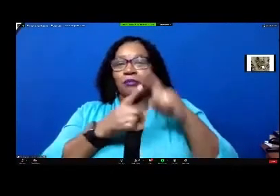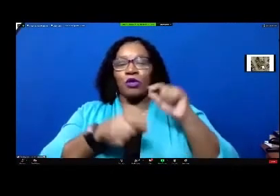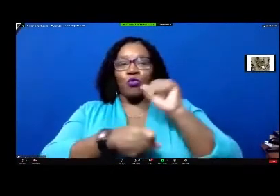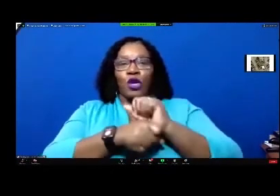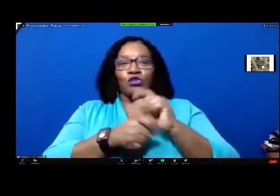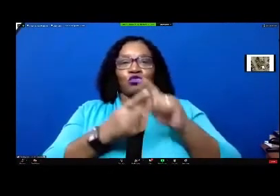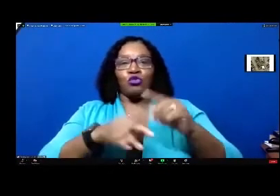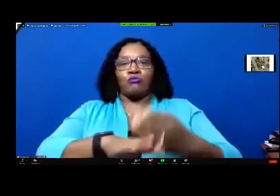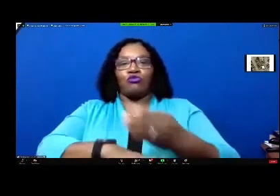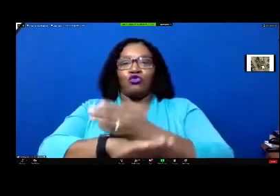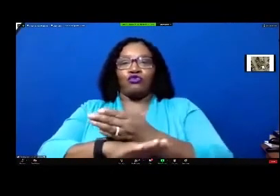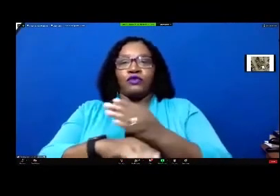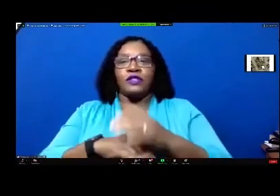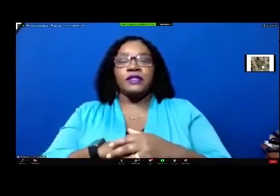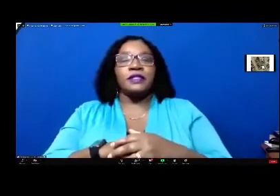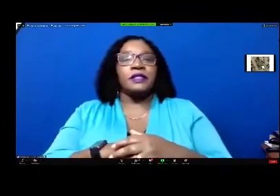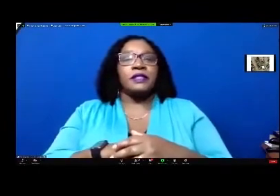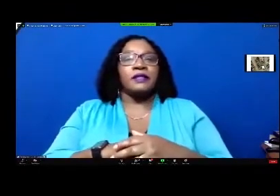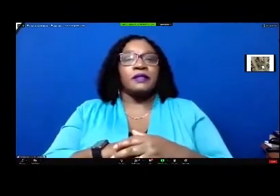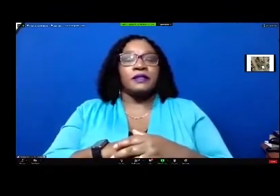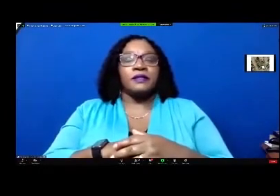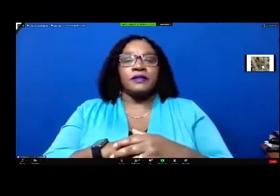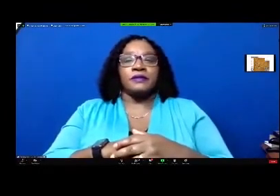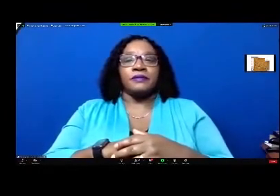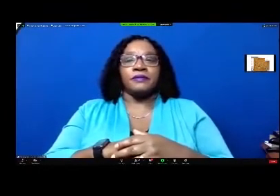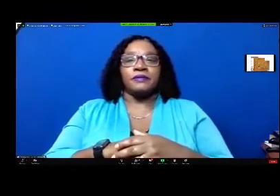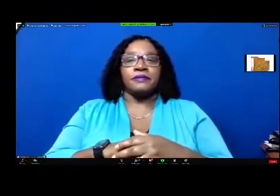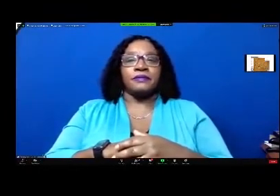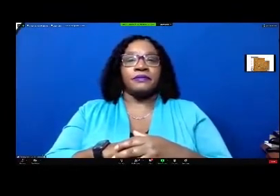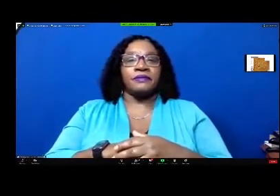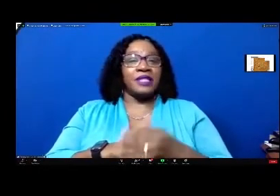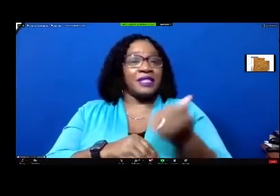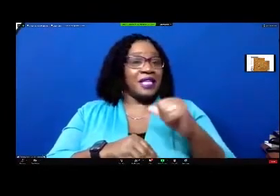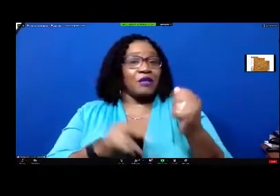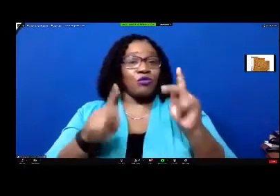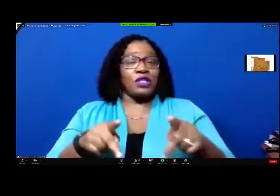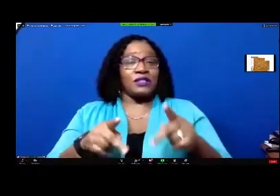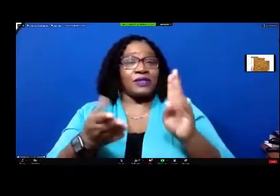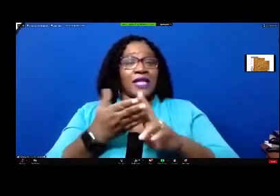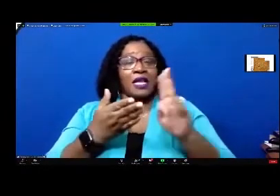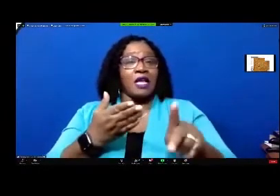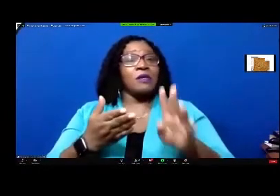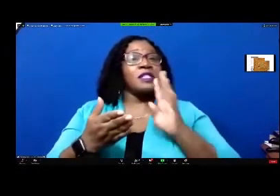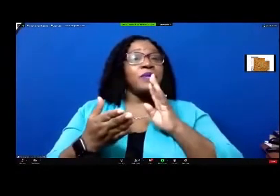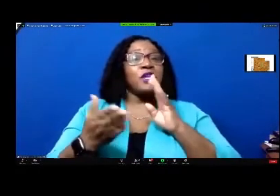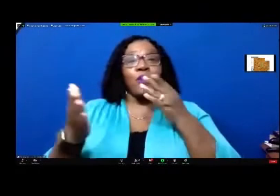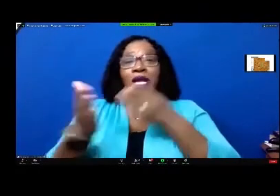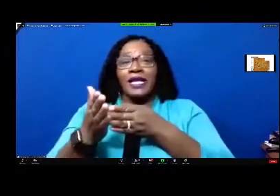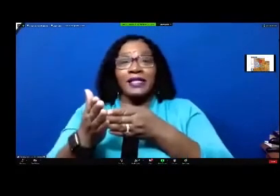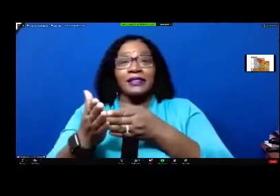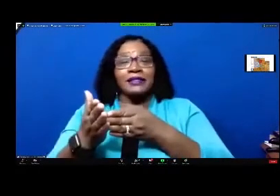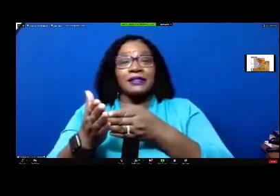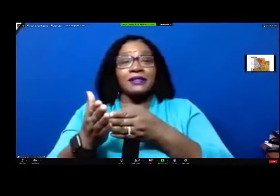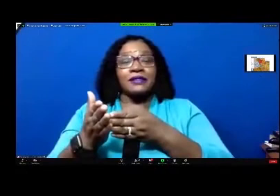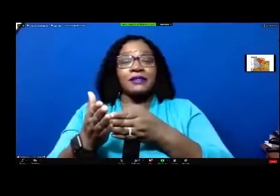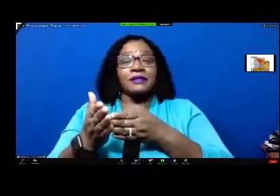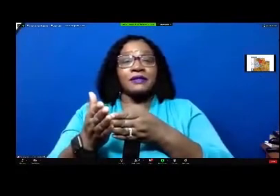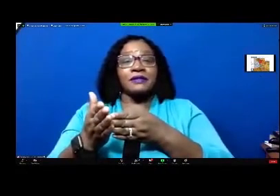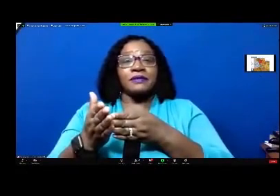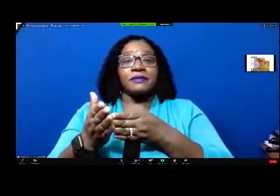to improve great all right is anyone who signed up to speak in favor of or against this matter madam kirk